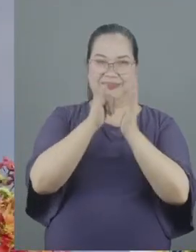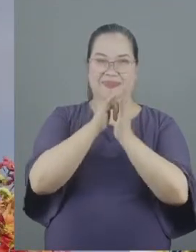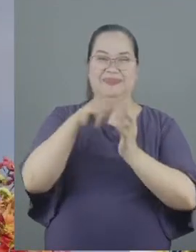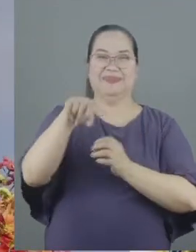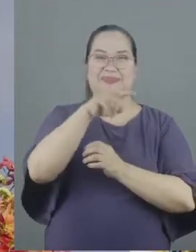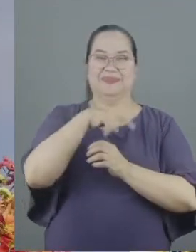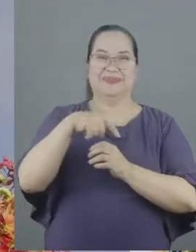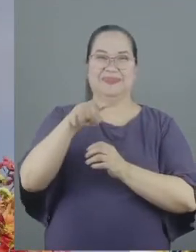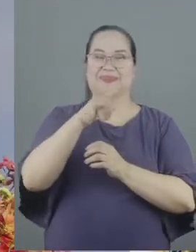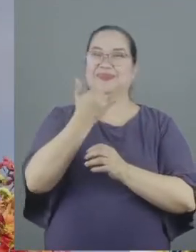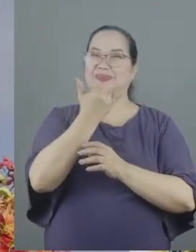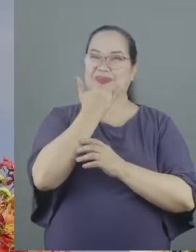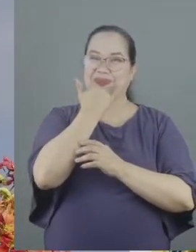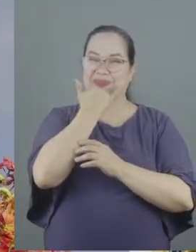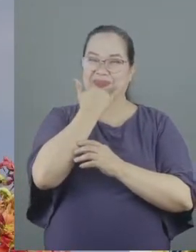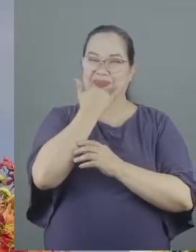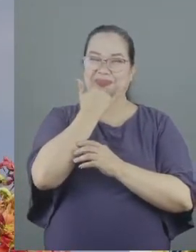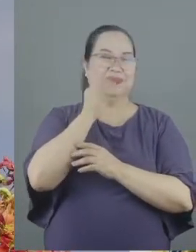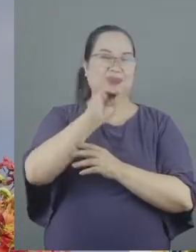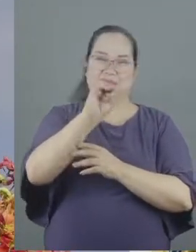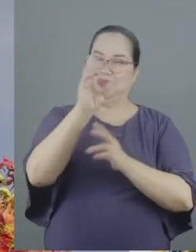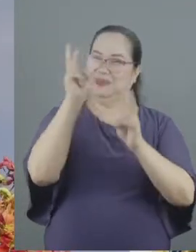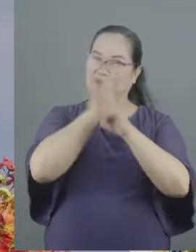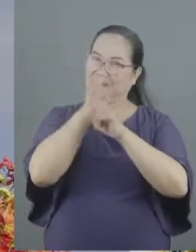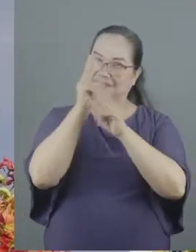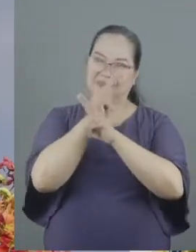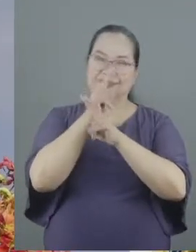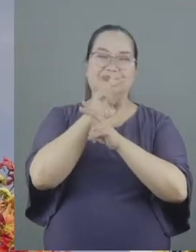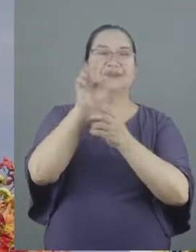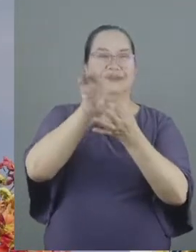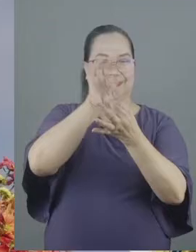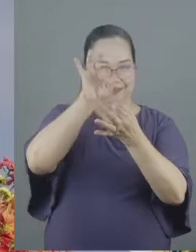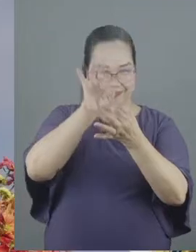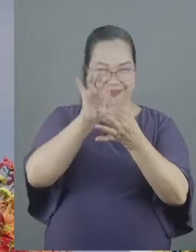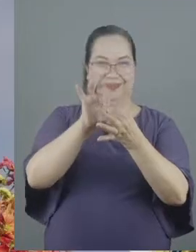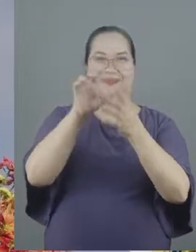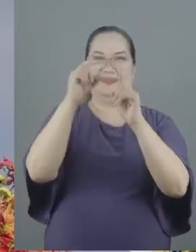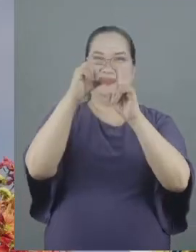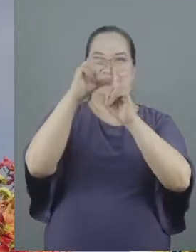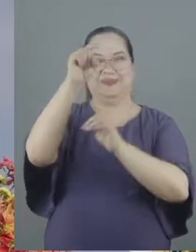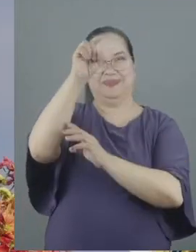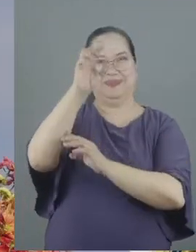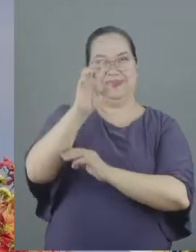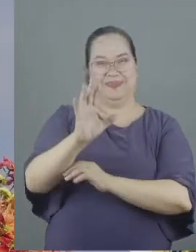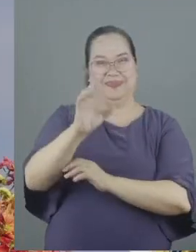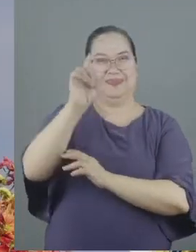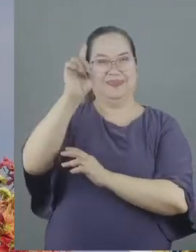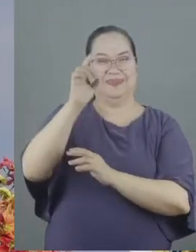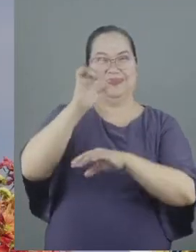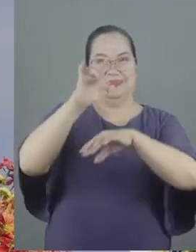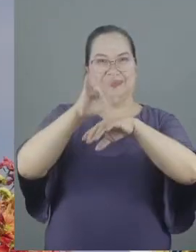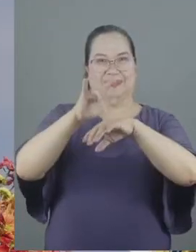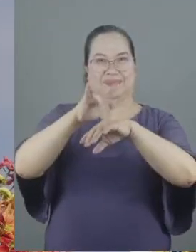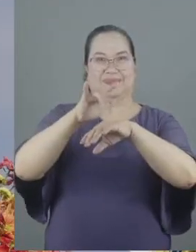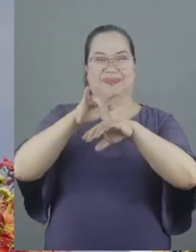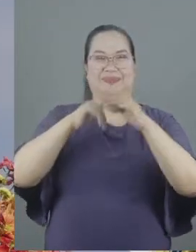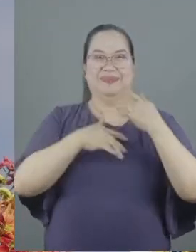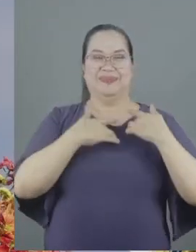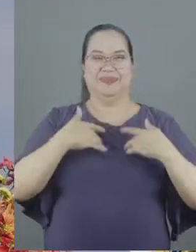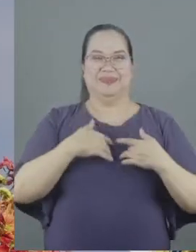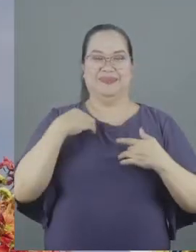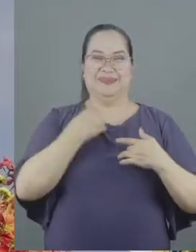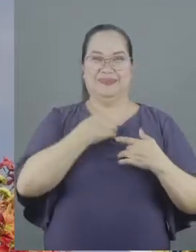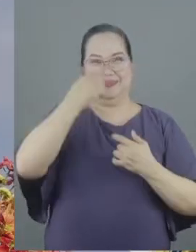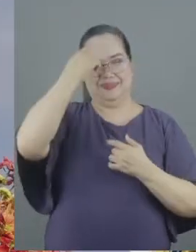inerrant, infallible, and ever-relevant word of God be the one to speak to our hearts and our